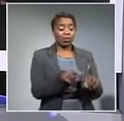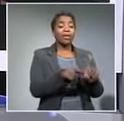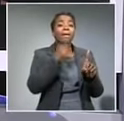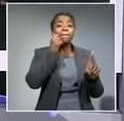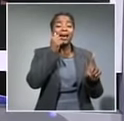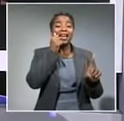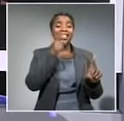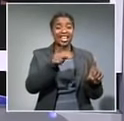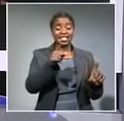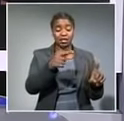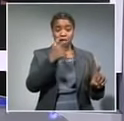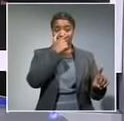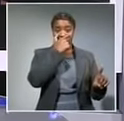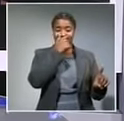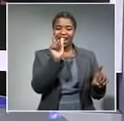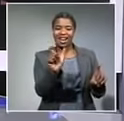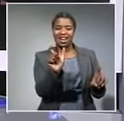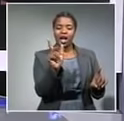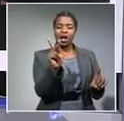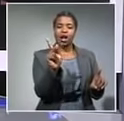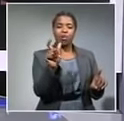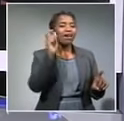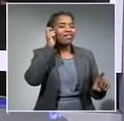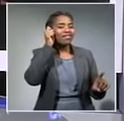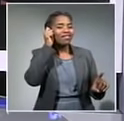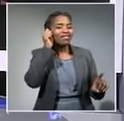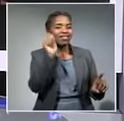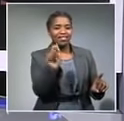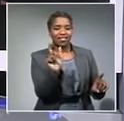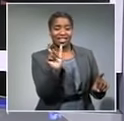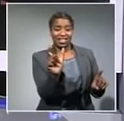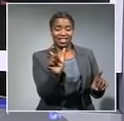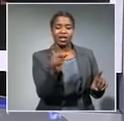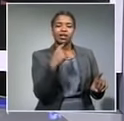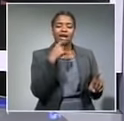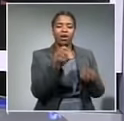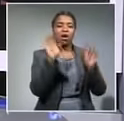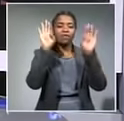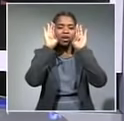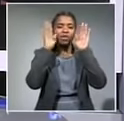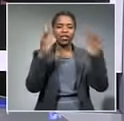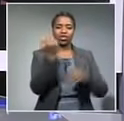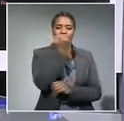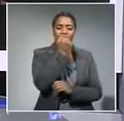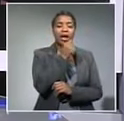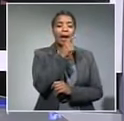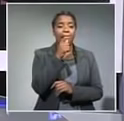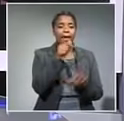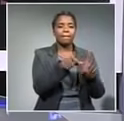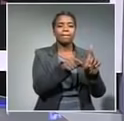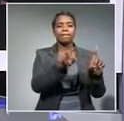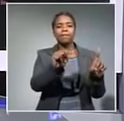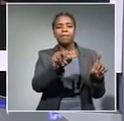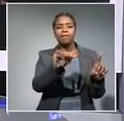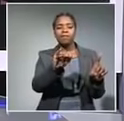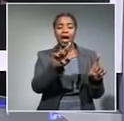who calls President Cyril Ramaphosa the K-word in a video clip posted on Facebook has apologized to the president now he was